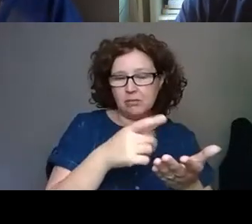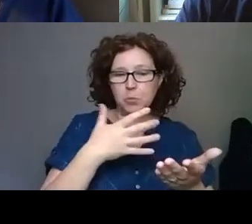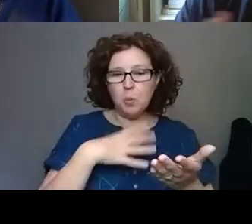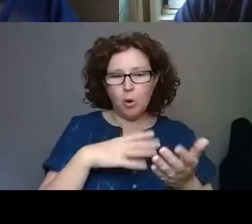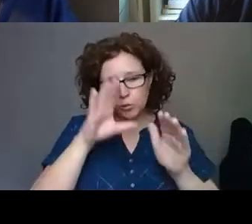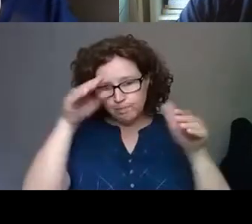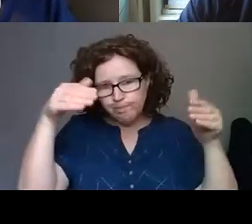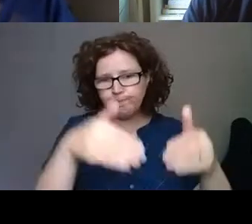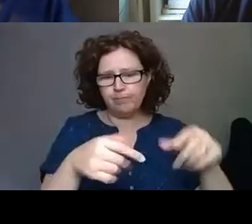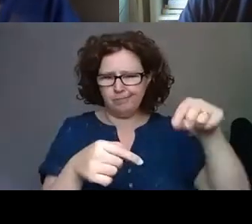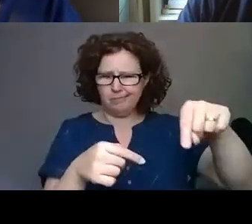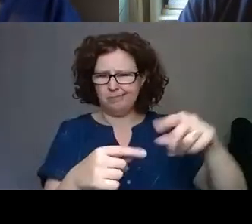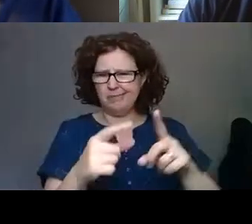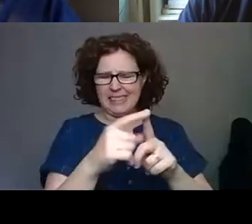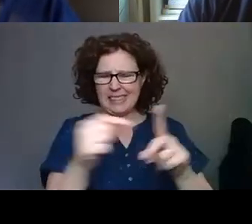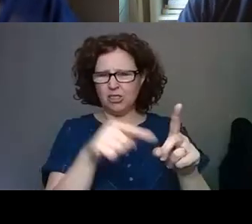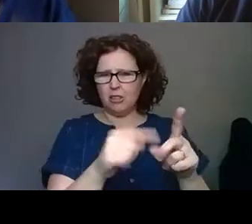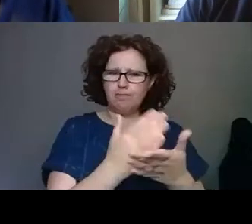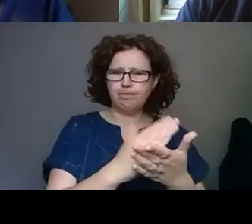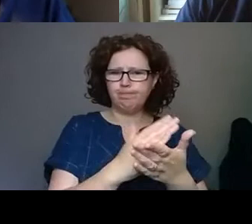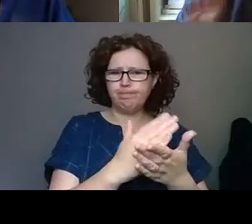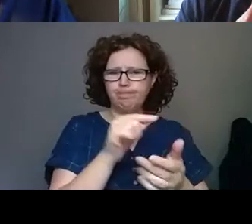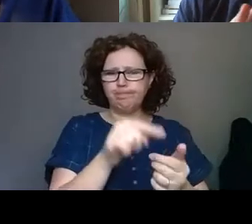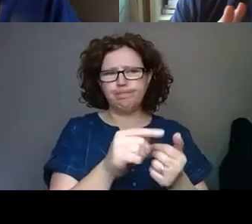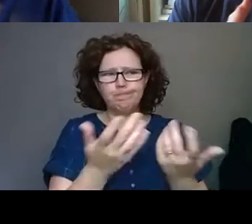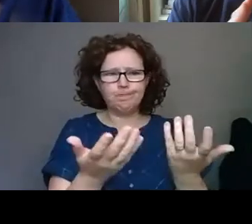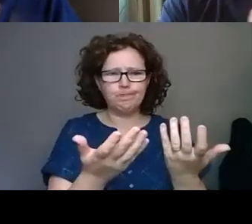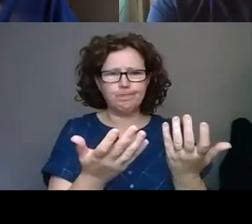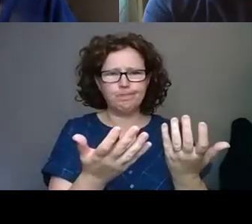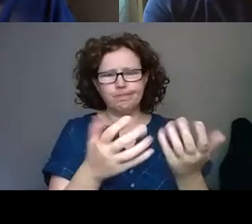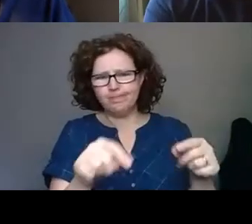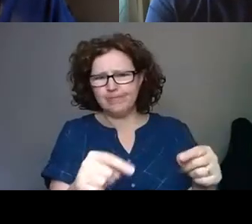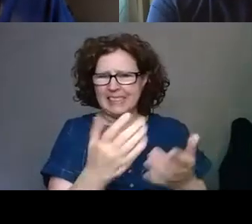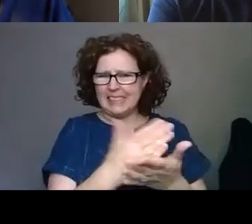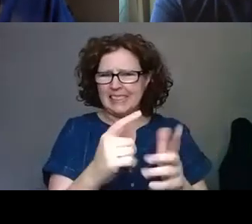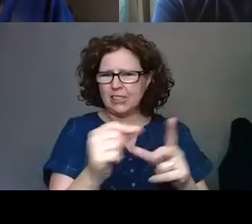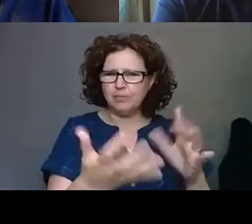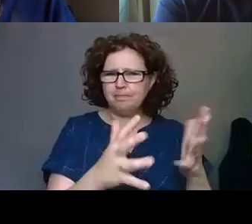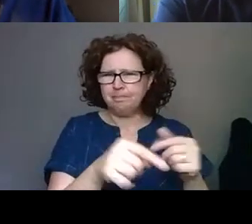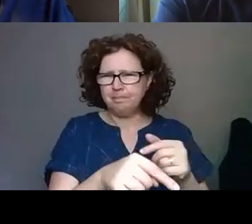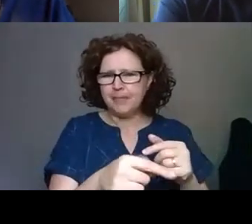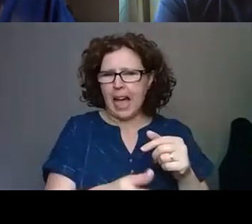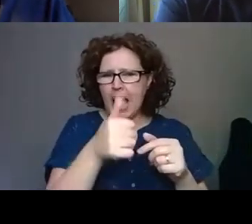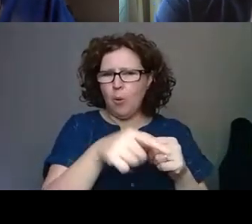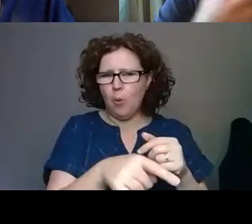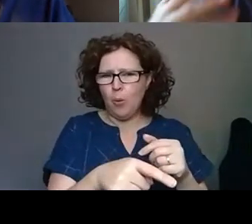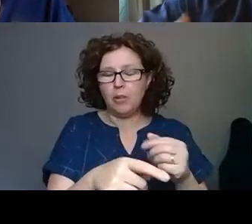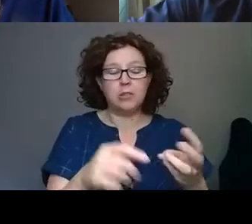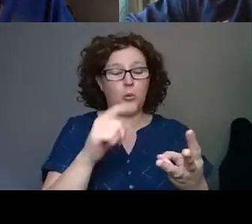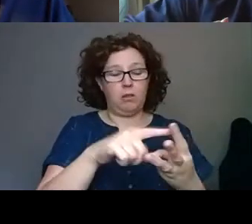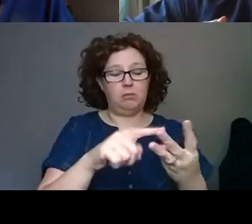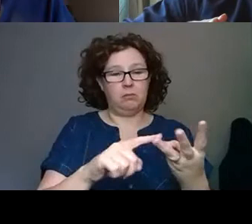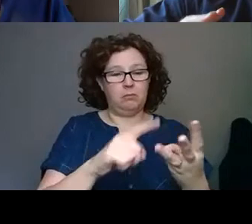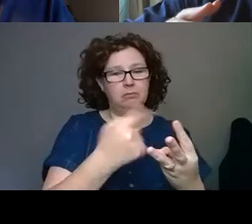challenge around digital uncertainty in three ways. We'll look behind us to see where we were. We'll then